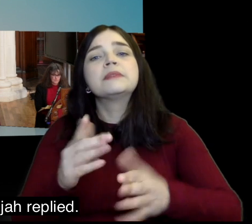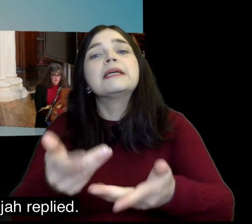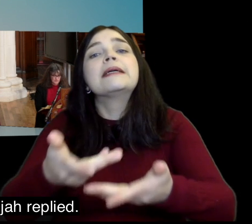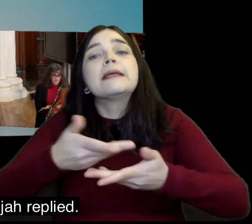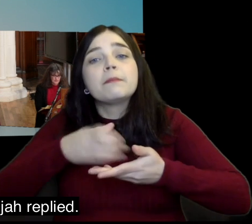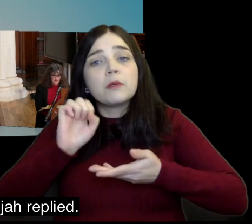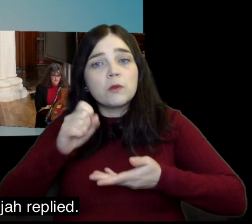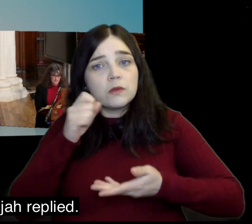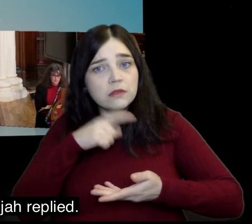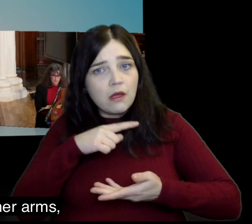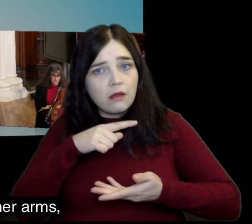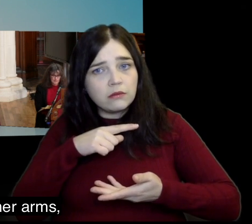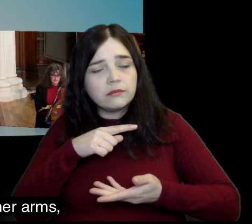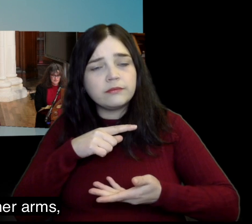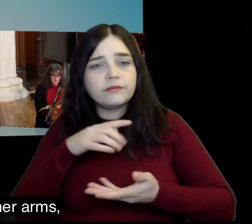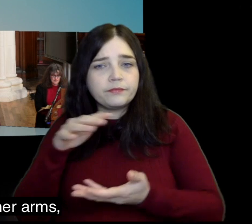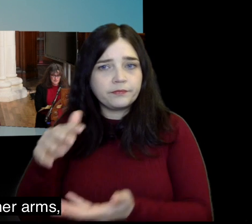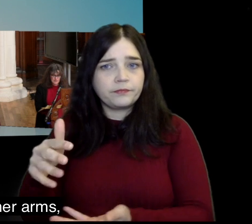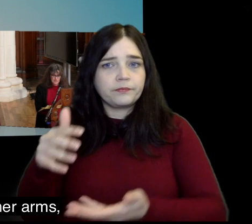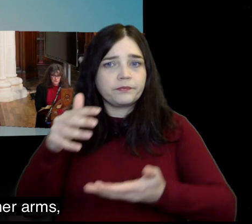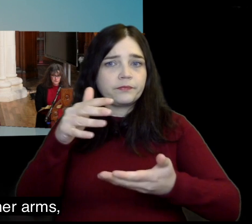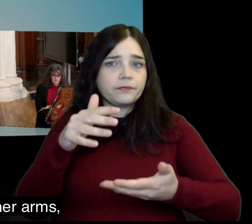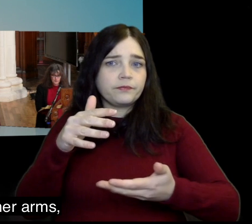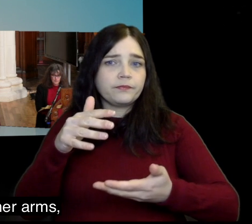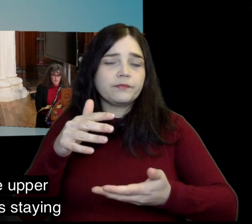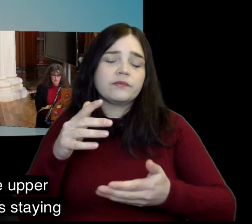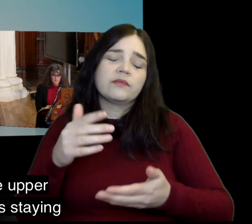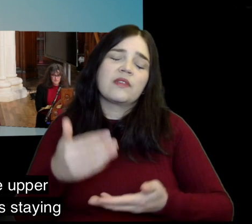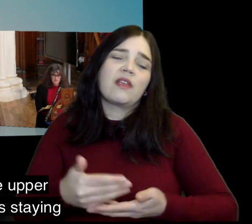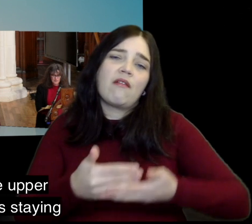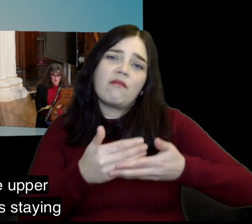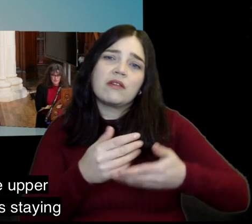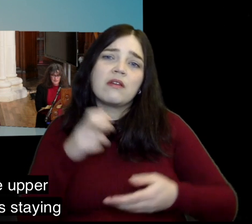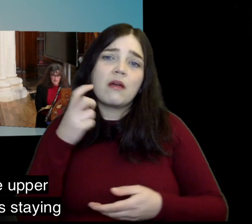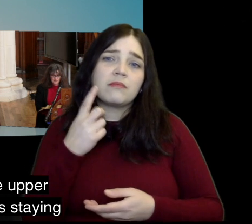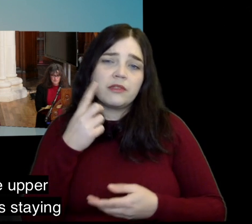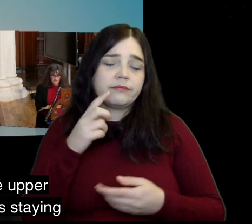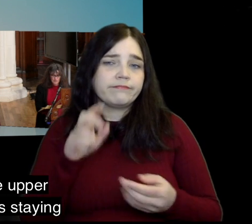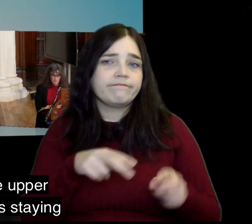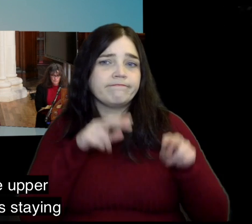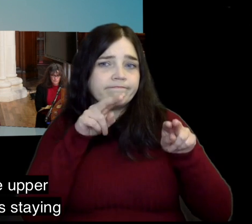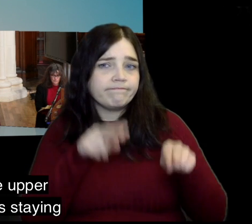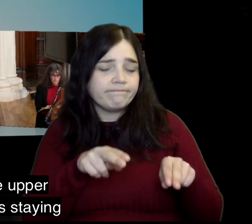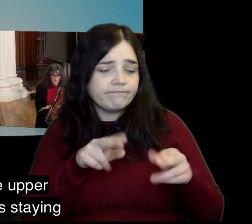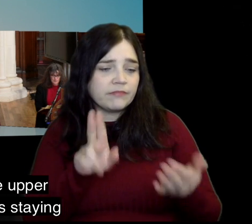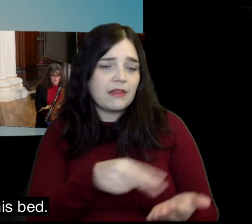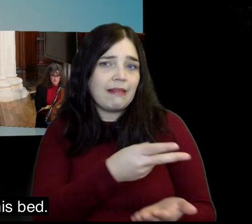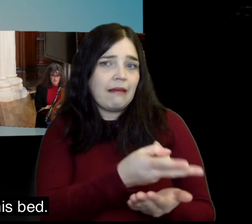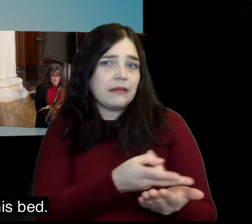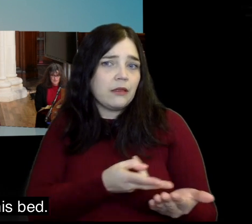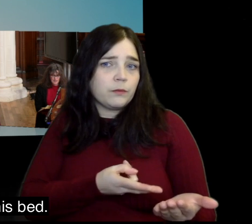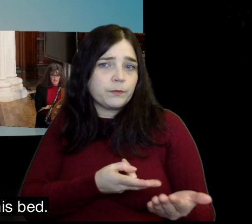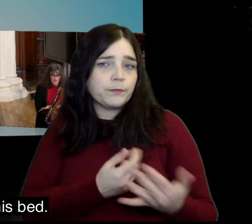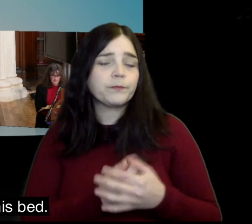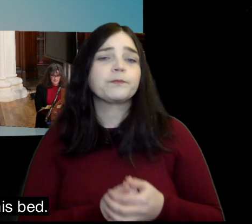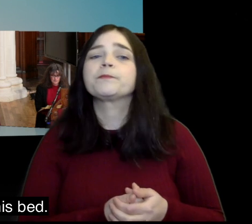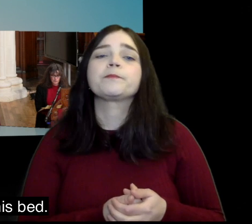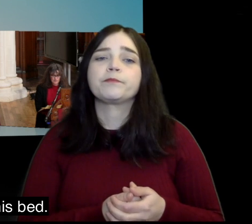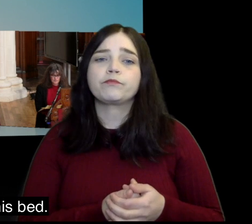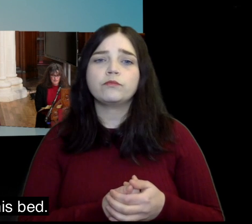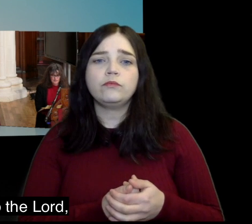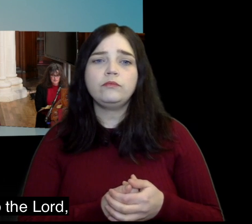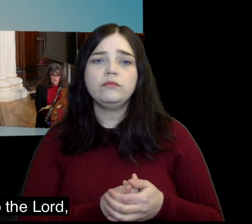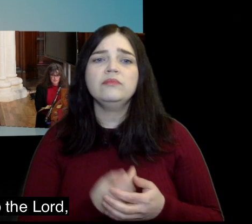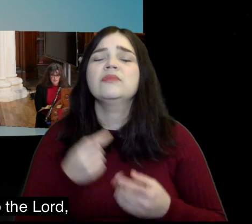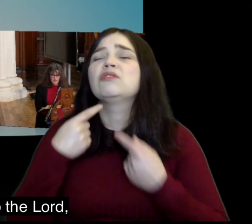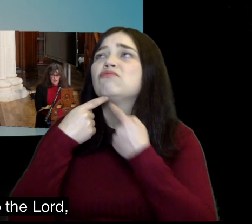Give me your son Elijah replied He took him from her arms carried him to the upper room where he was staying and laid him